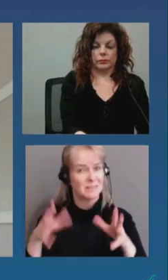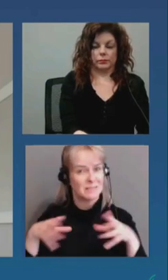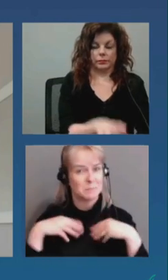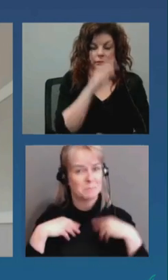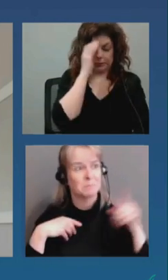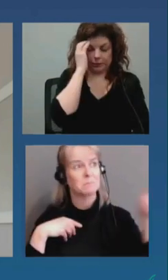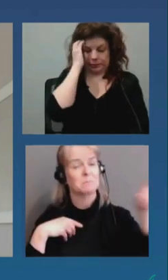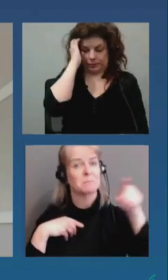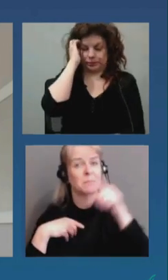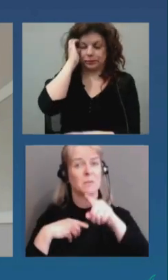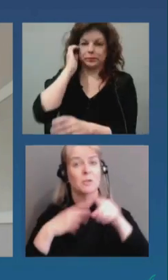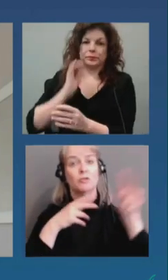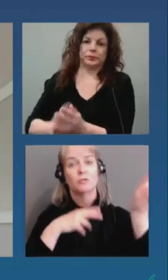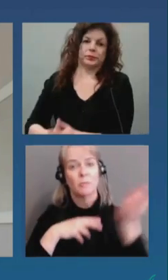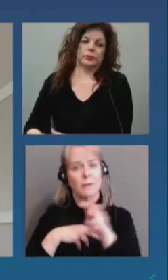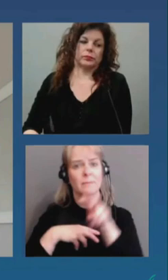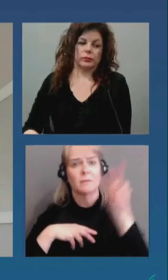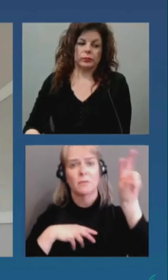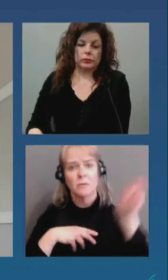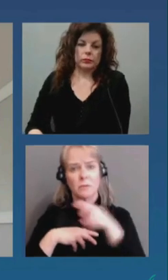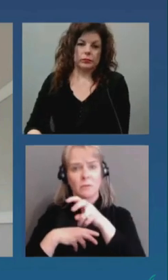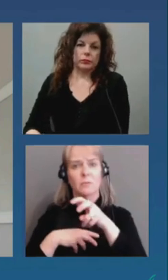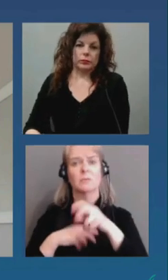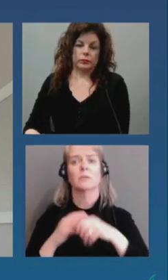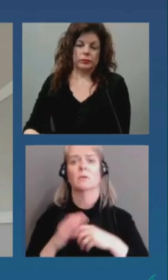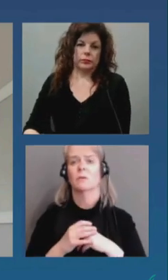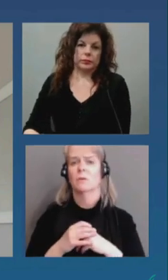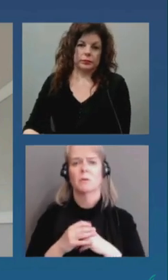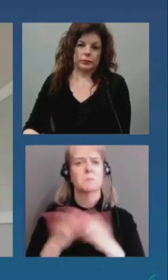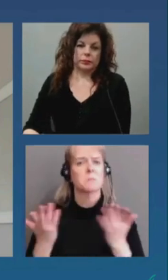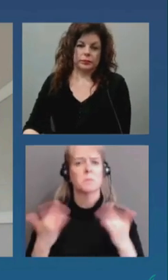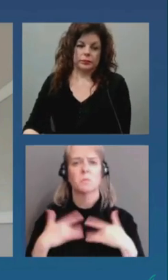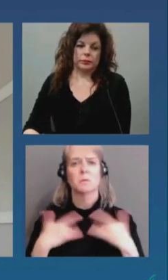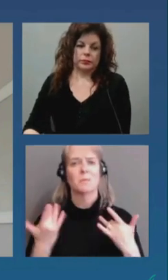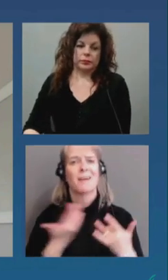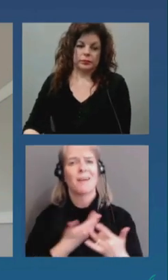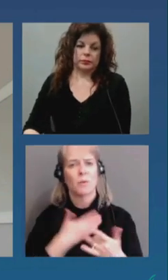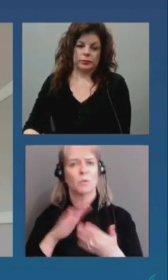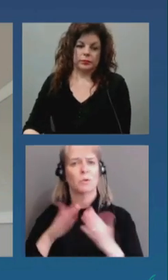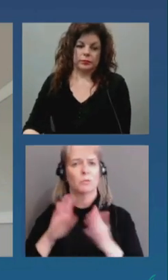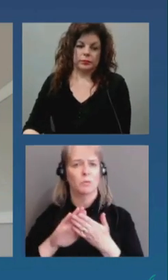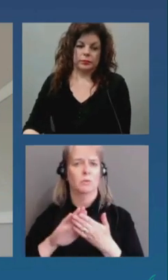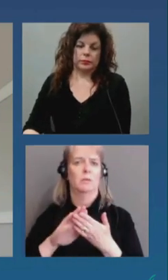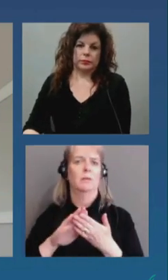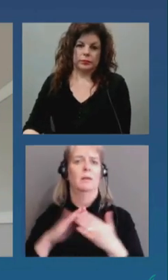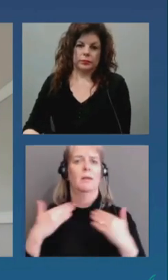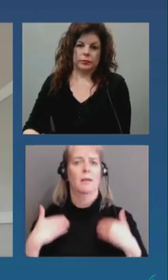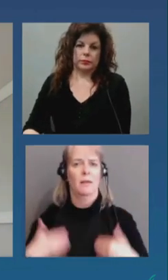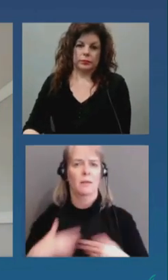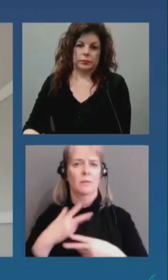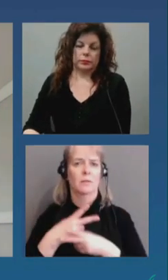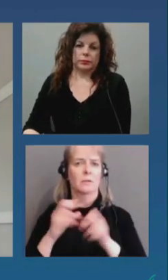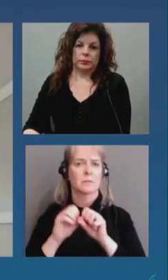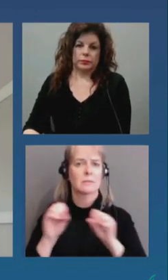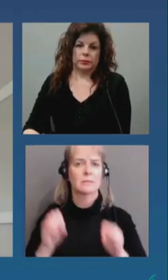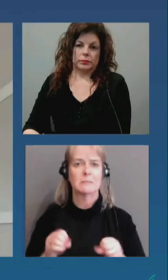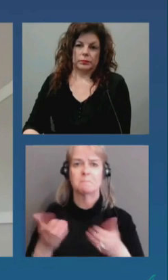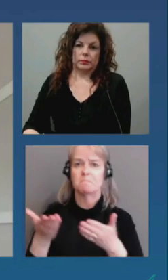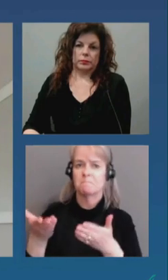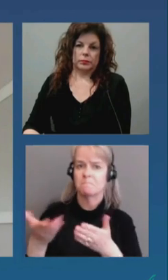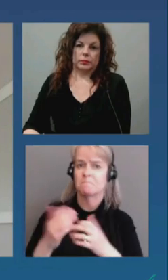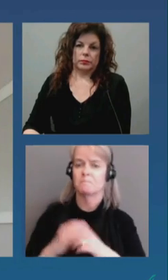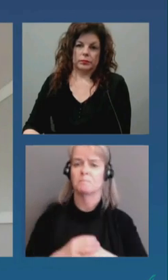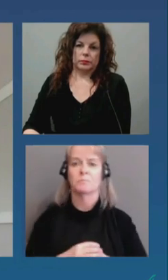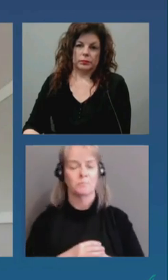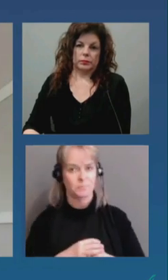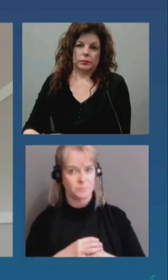province or what that looks like right now in our healthcare system i i last